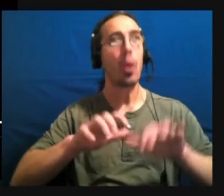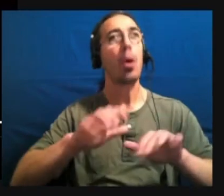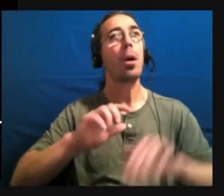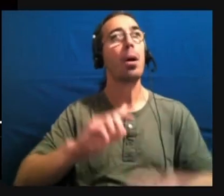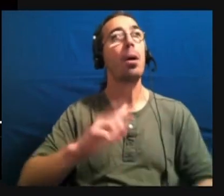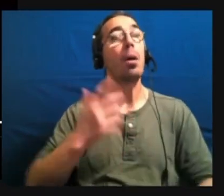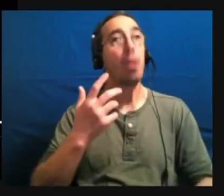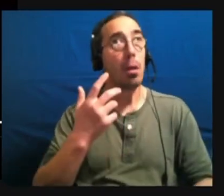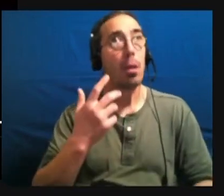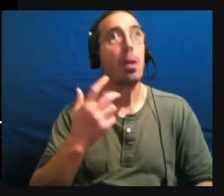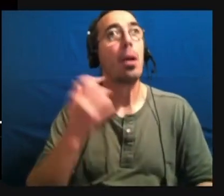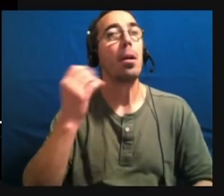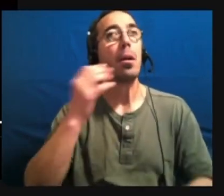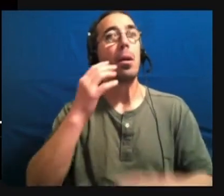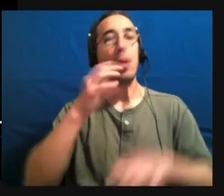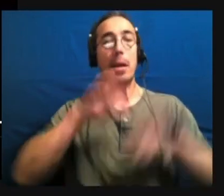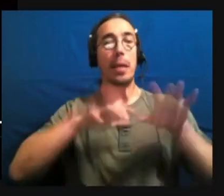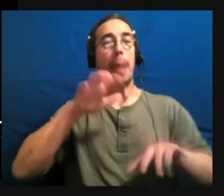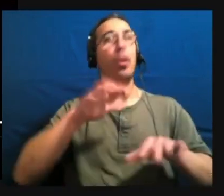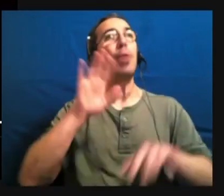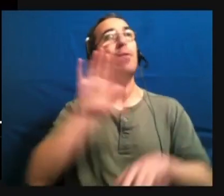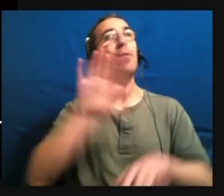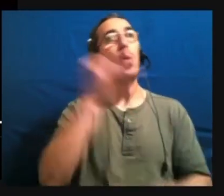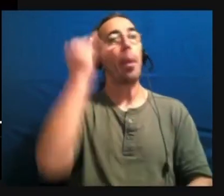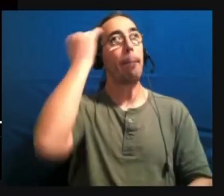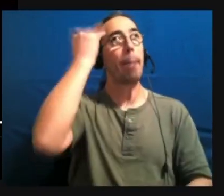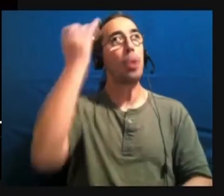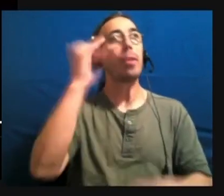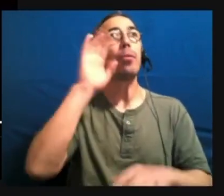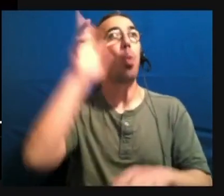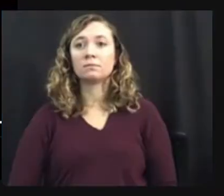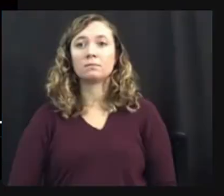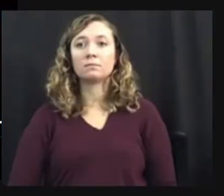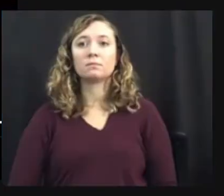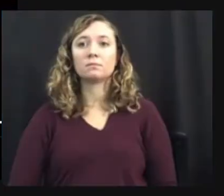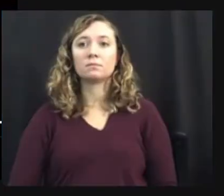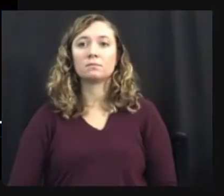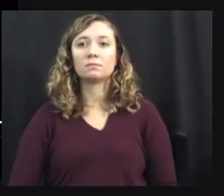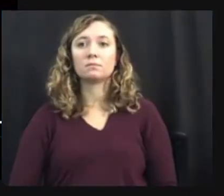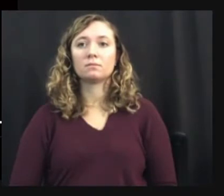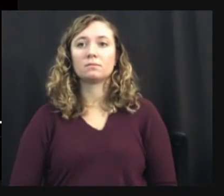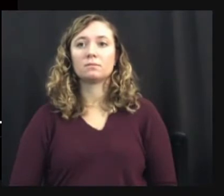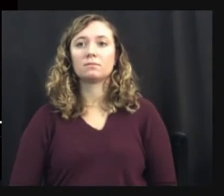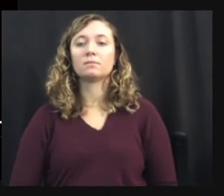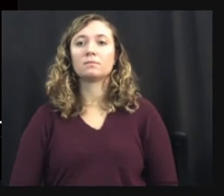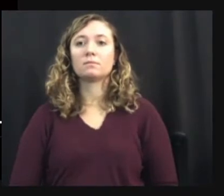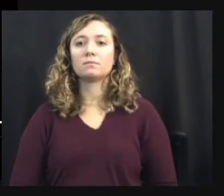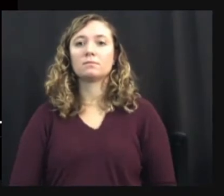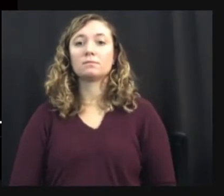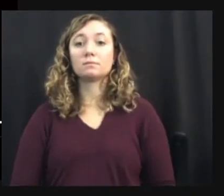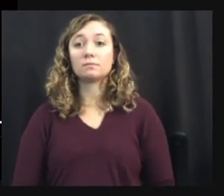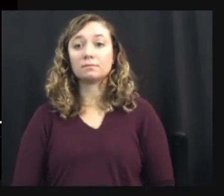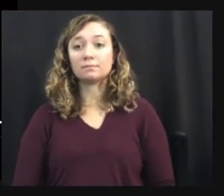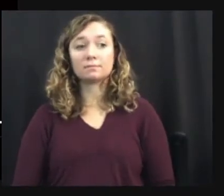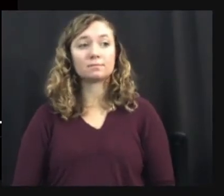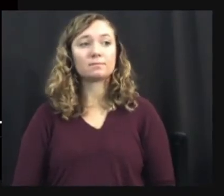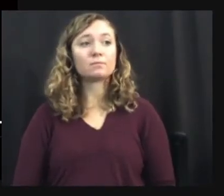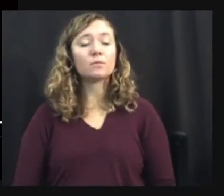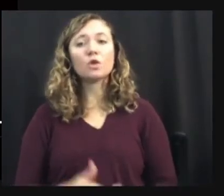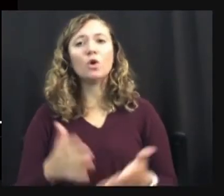of this horse. What are the characteristics that you notice about how you visualize?